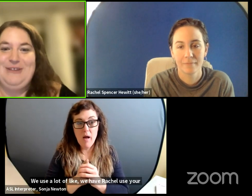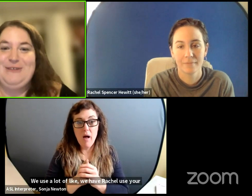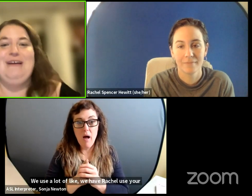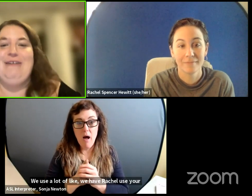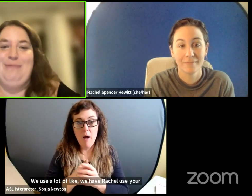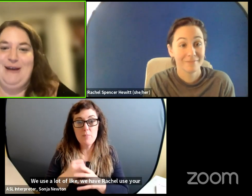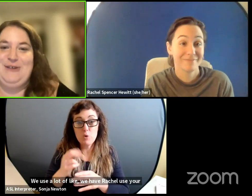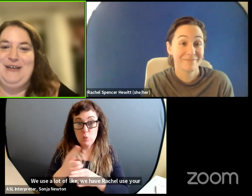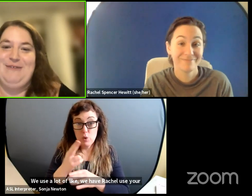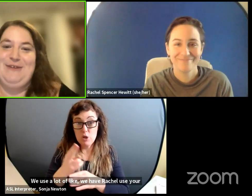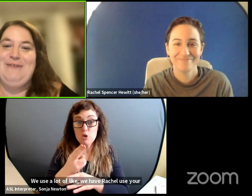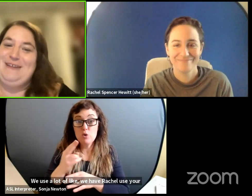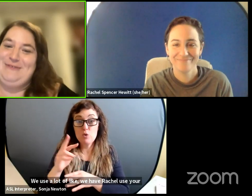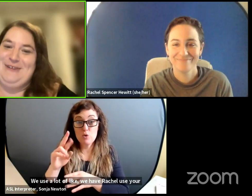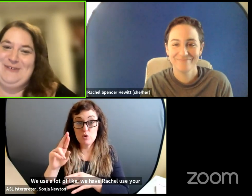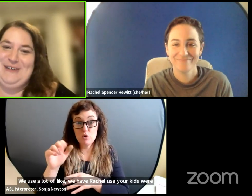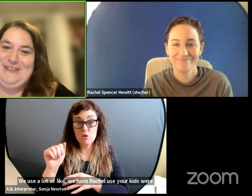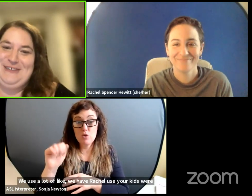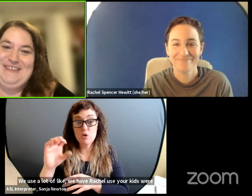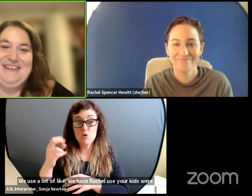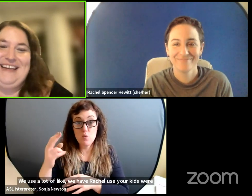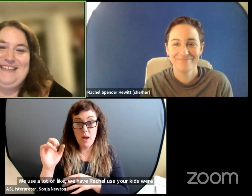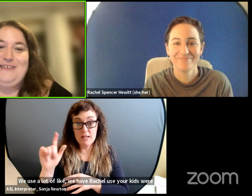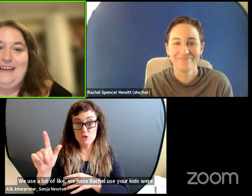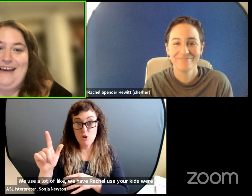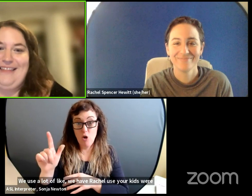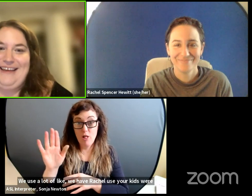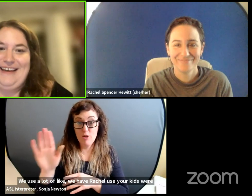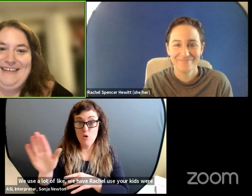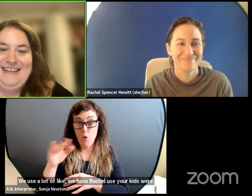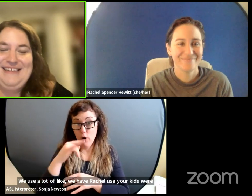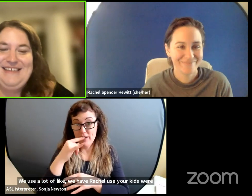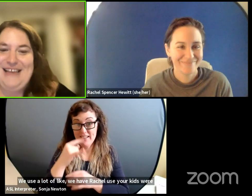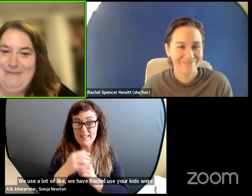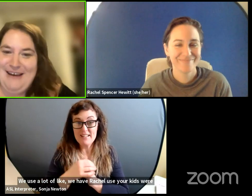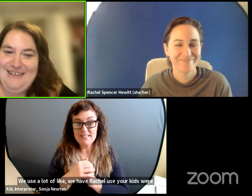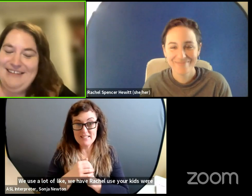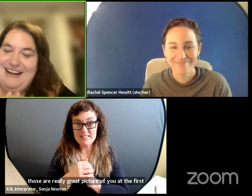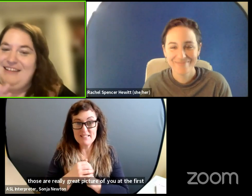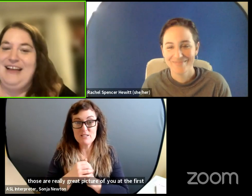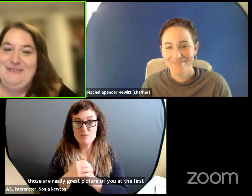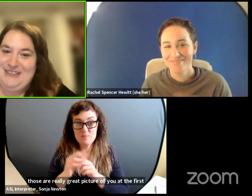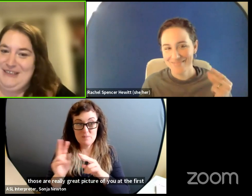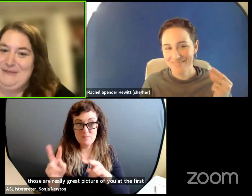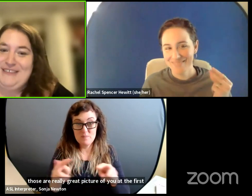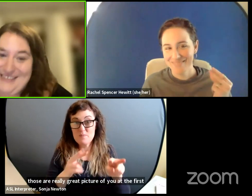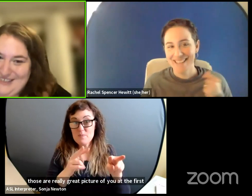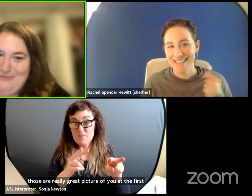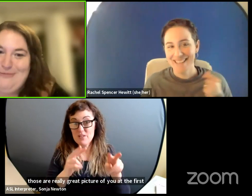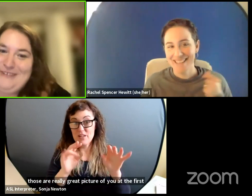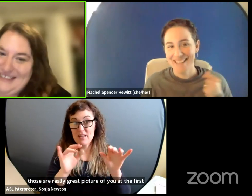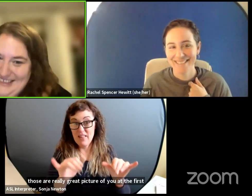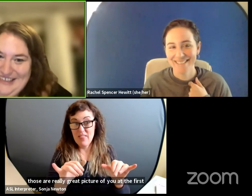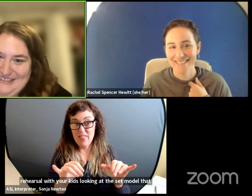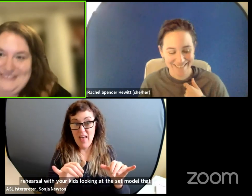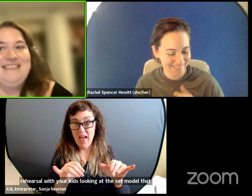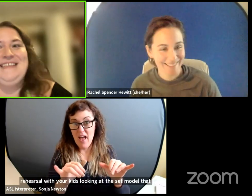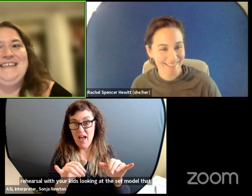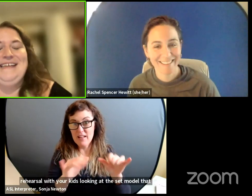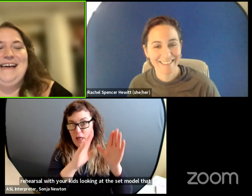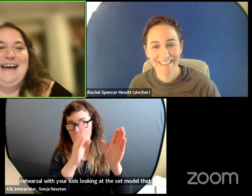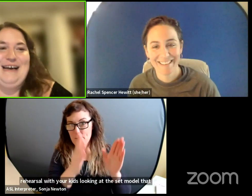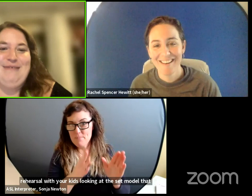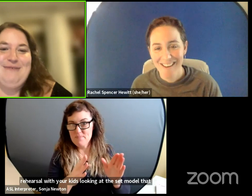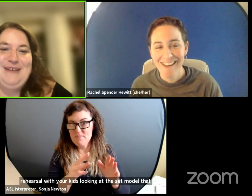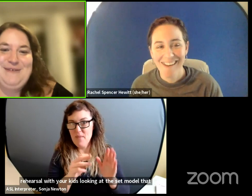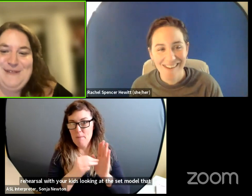kids where there's a really great picture of you at the first rehearsal with your kids, looking at the set model that I love to use. Cause it's really cute.